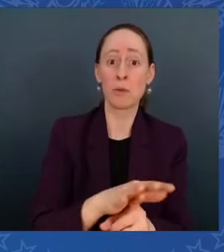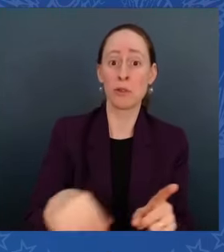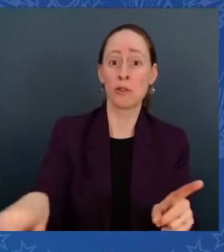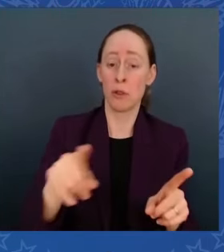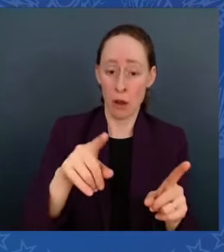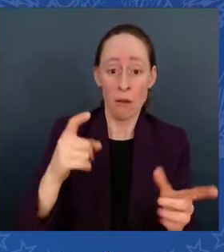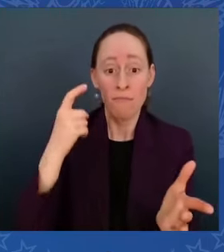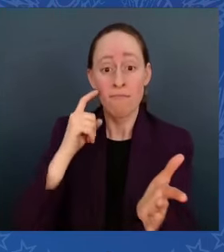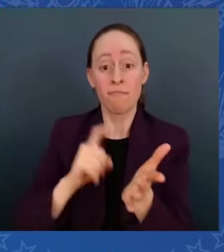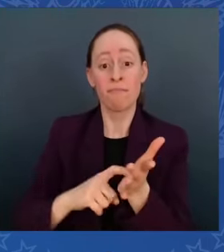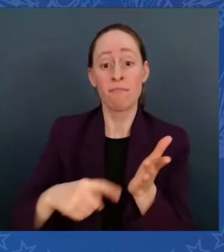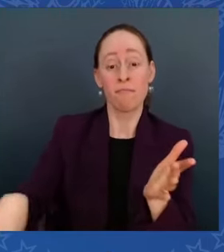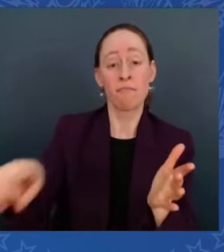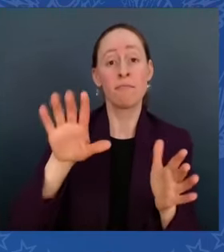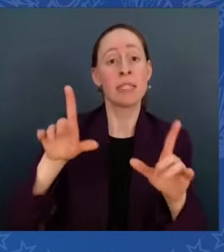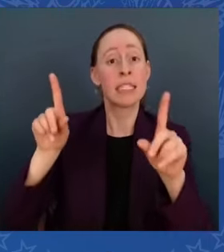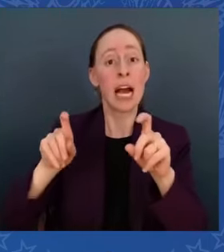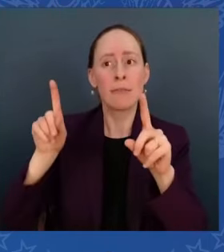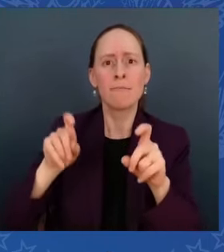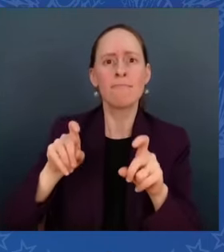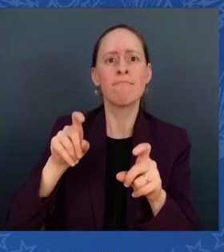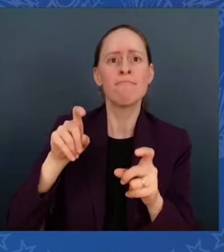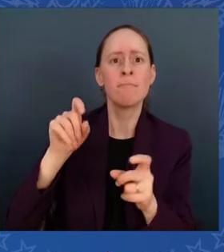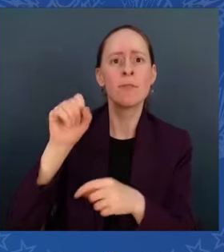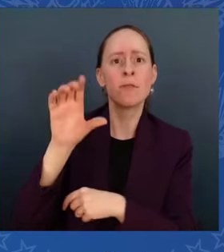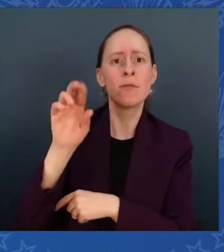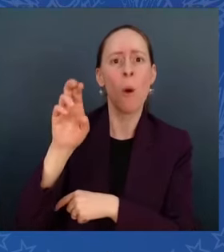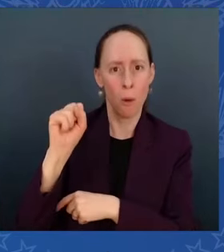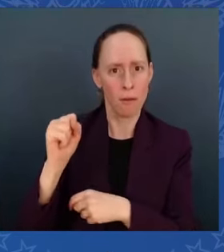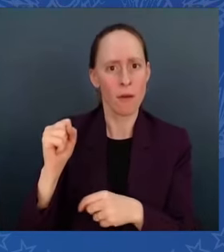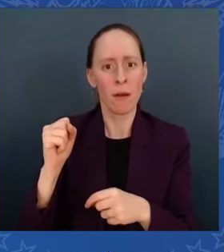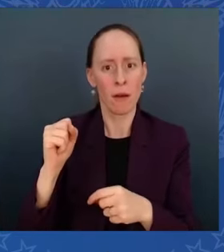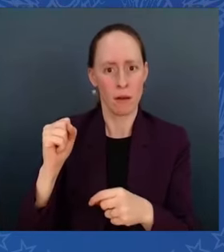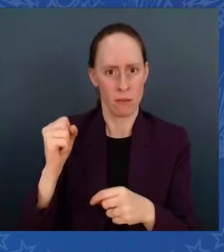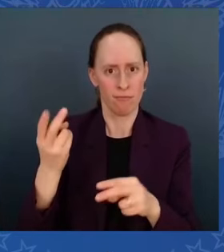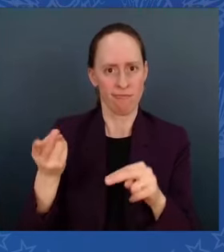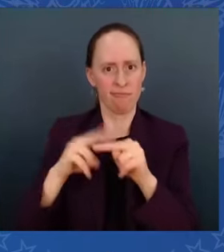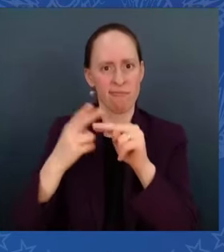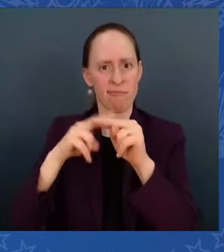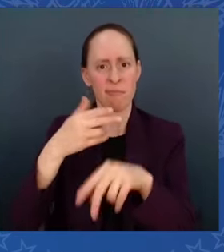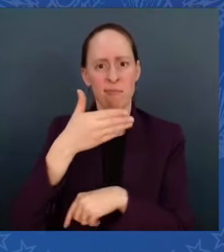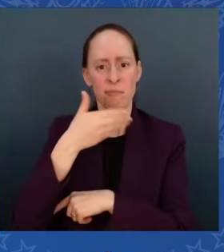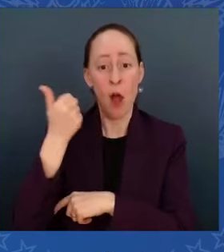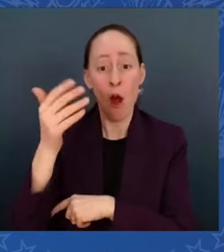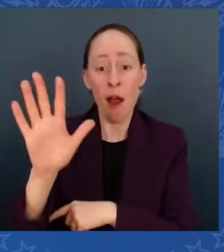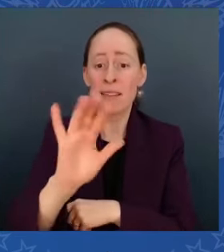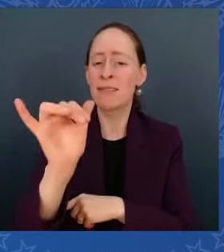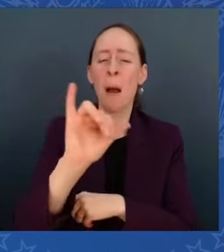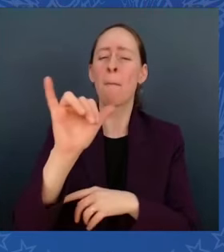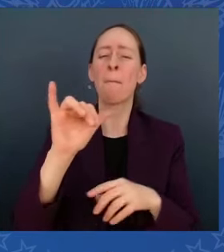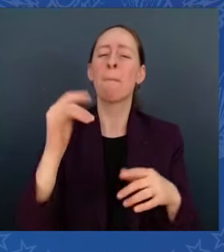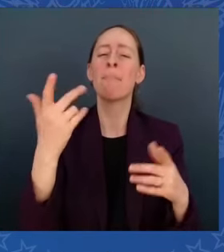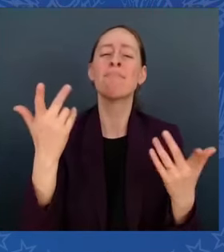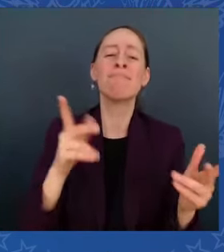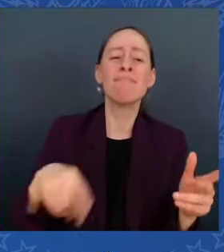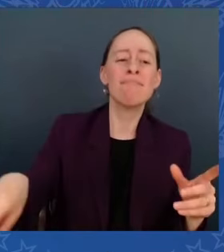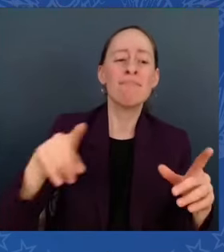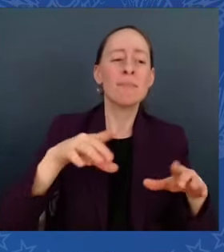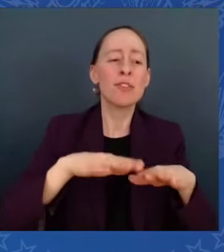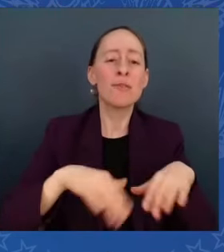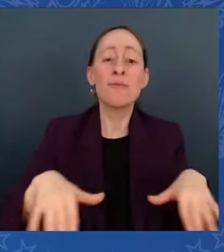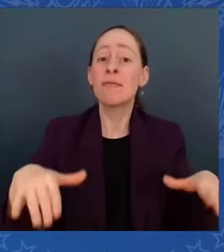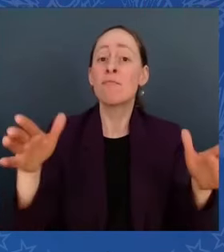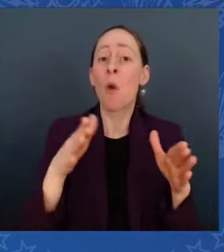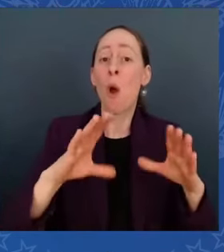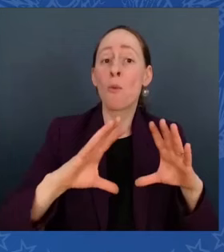much as they would if they reduced the class size by a third, at one-tenth the cost of doing that. It pays off across the